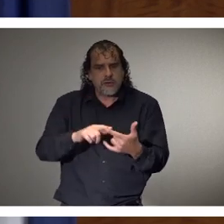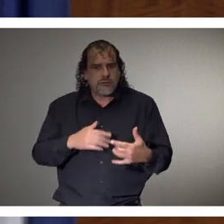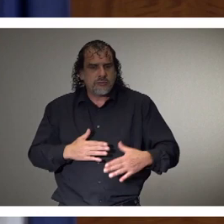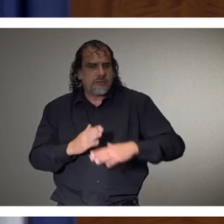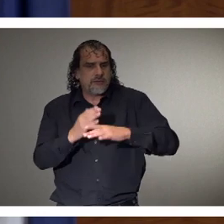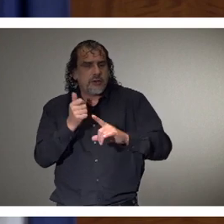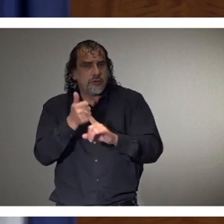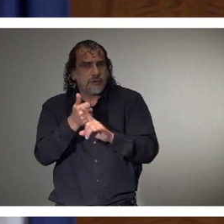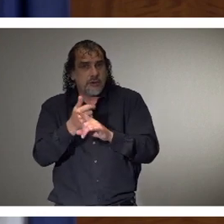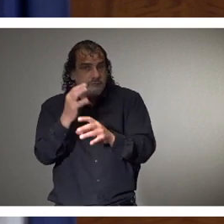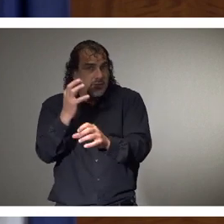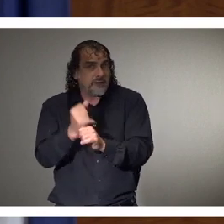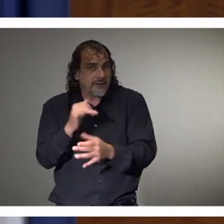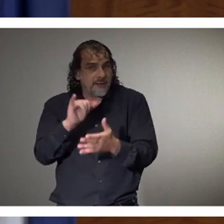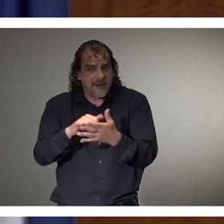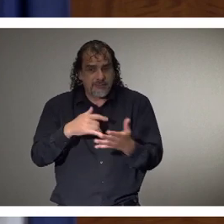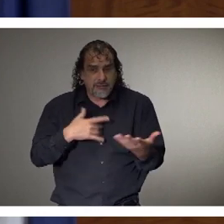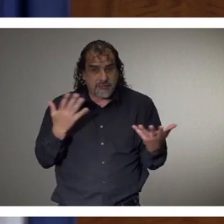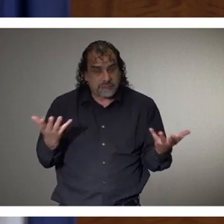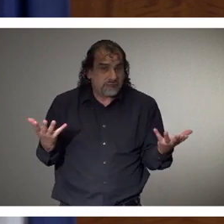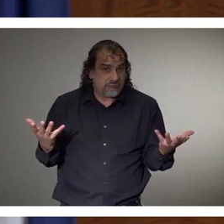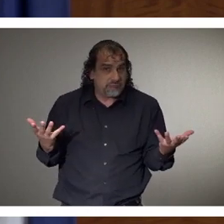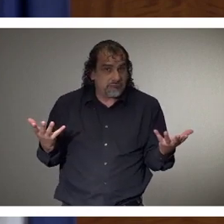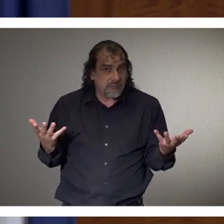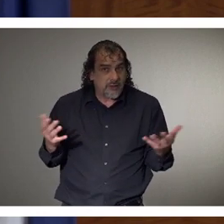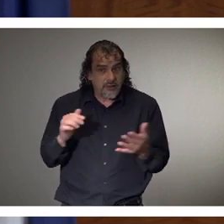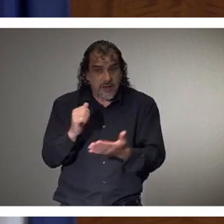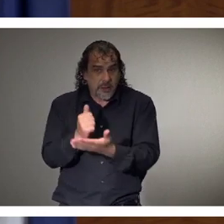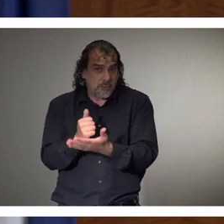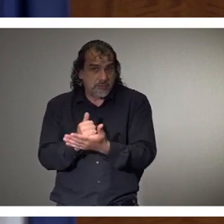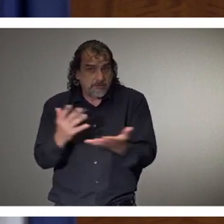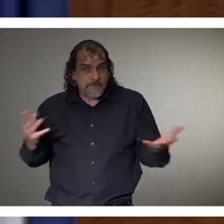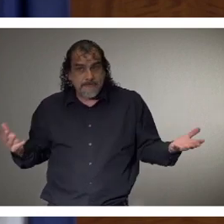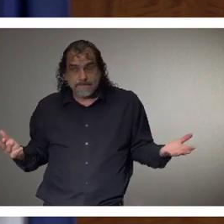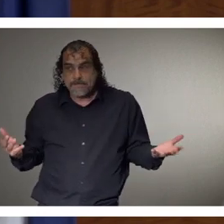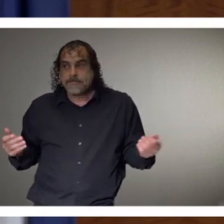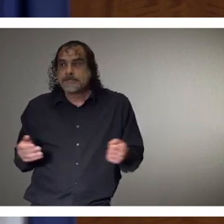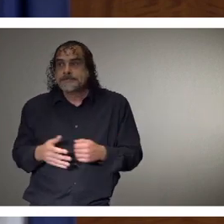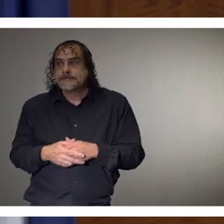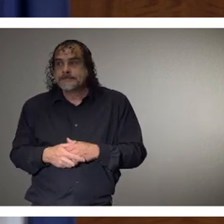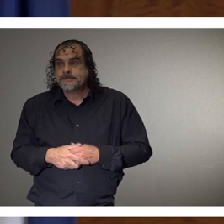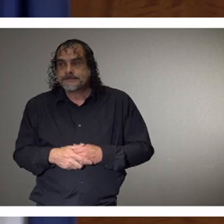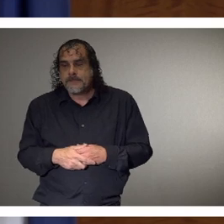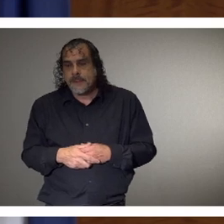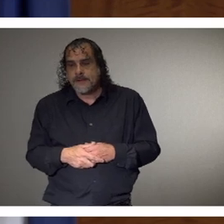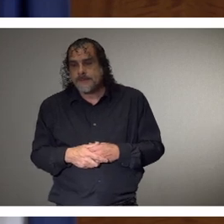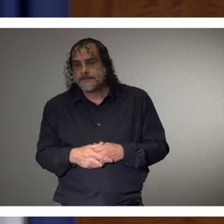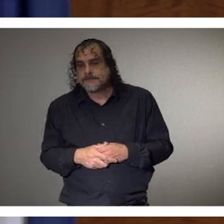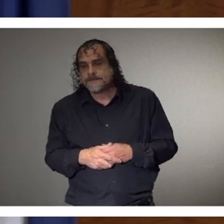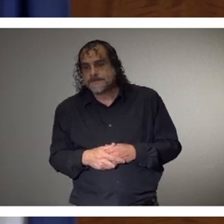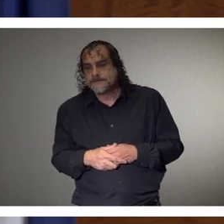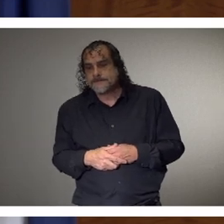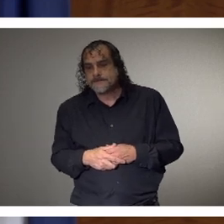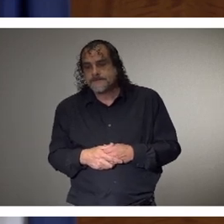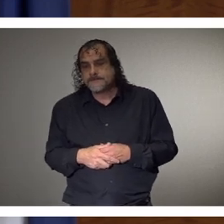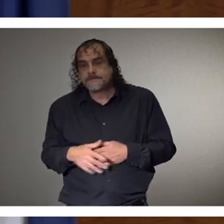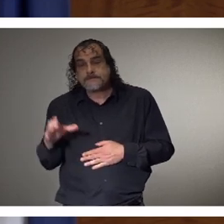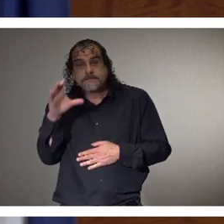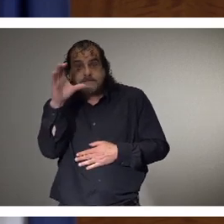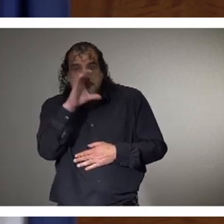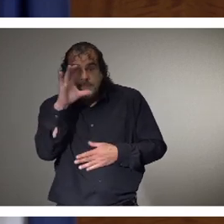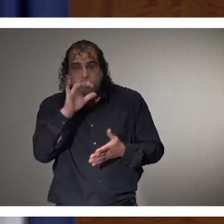the economic disaster that is before us. Do not allow that, to keep you from going and seeking help in seeking